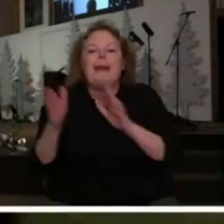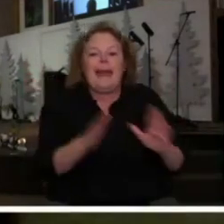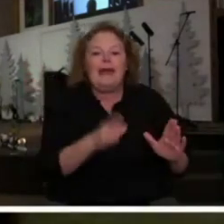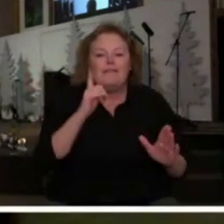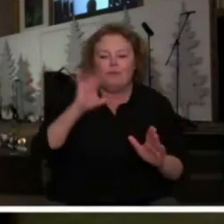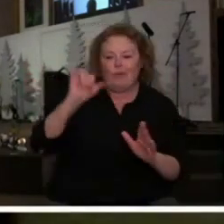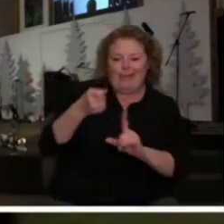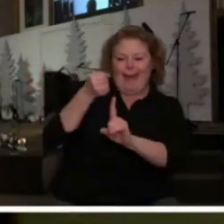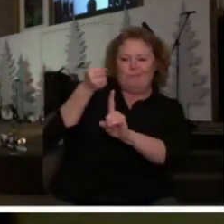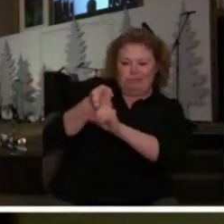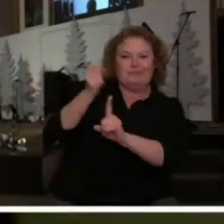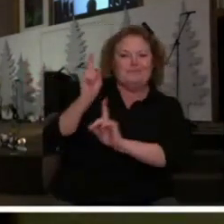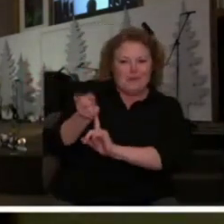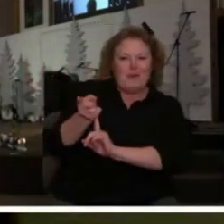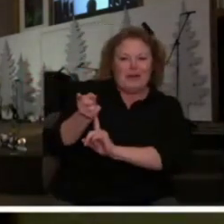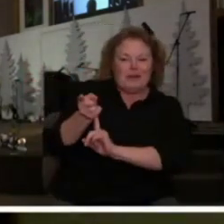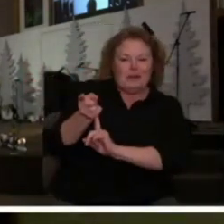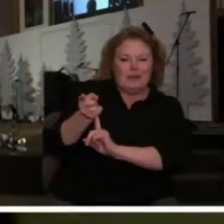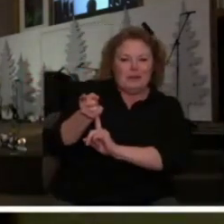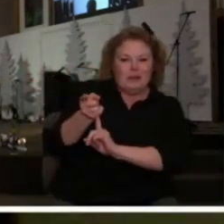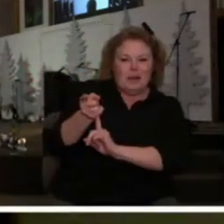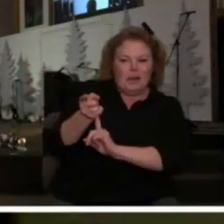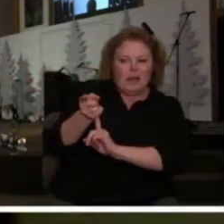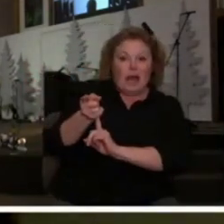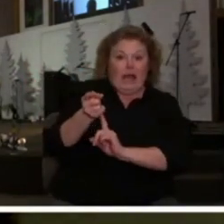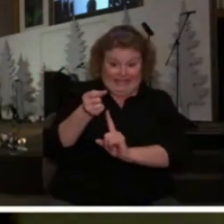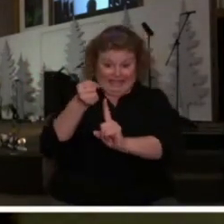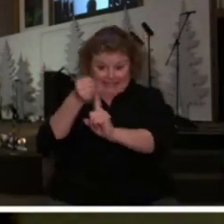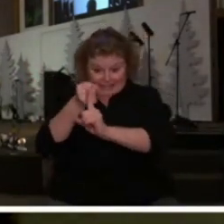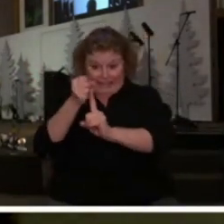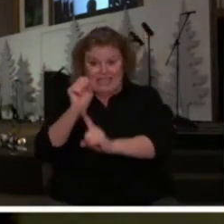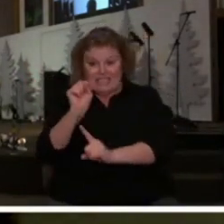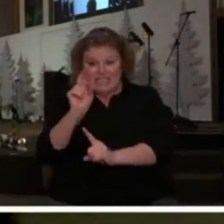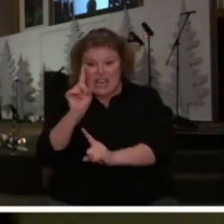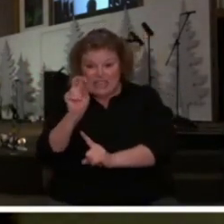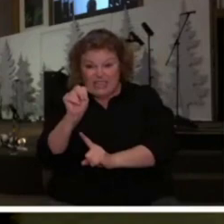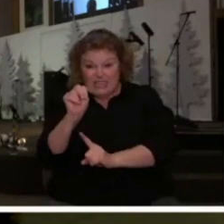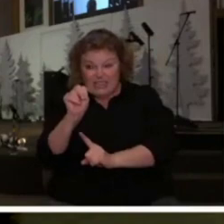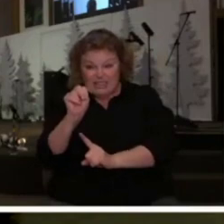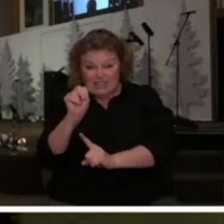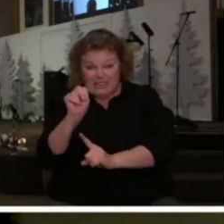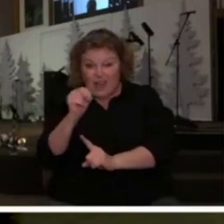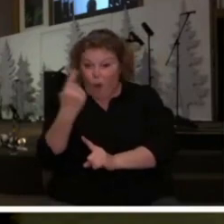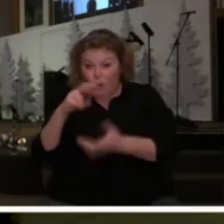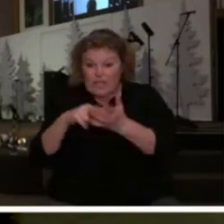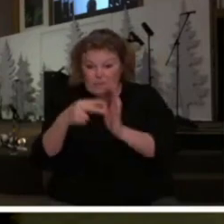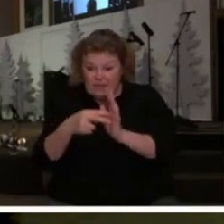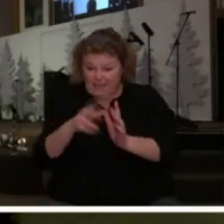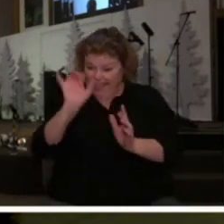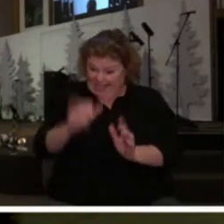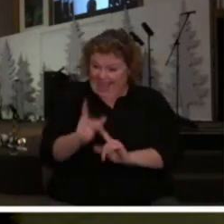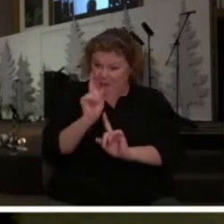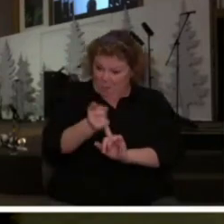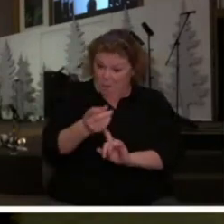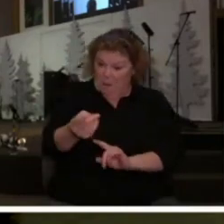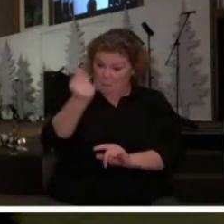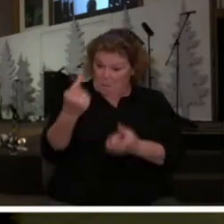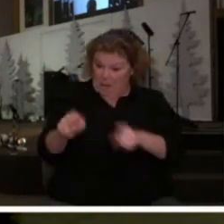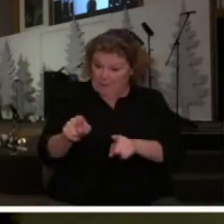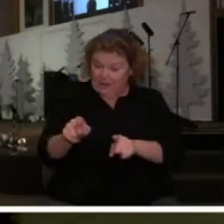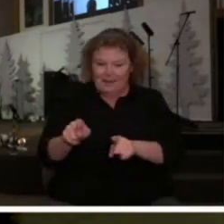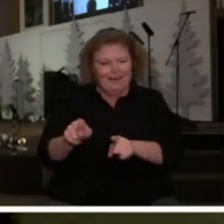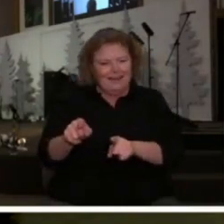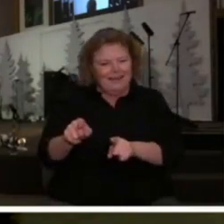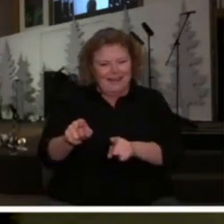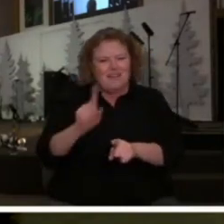Sometimes, sudden is not so sudden. In fact, if you capture the context of the Scripture, they had